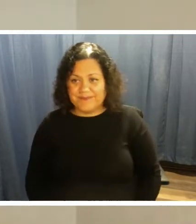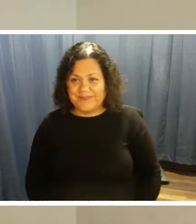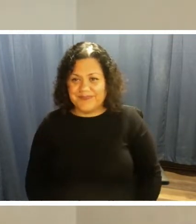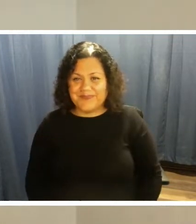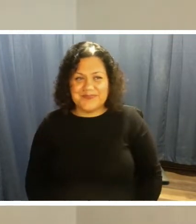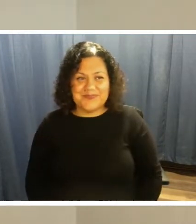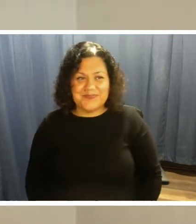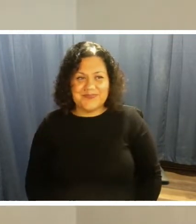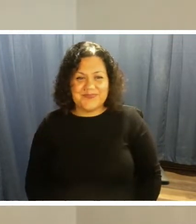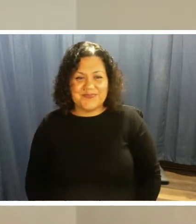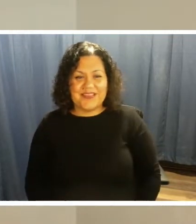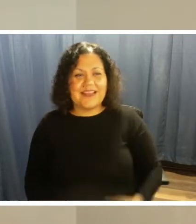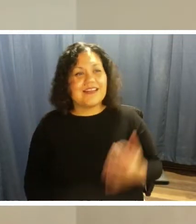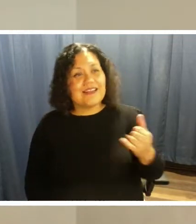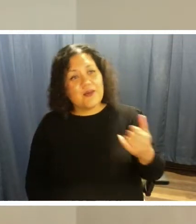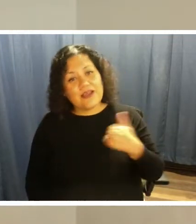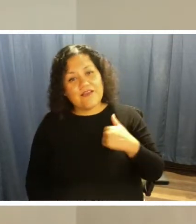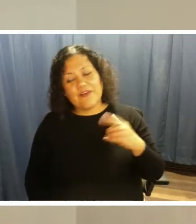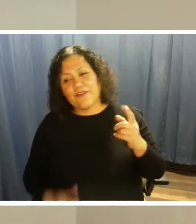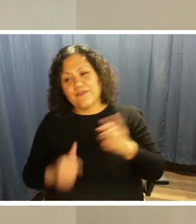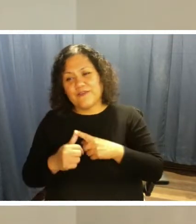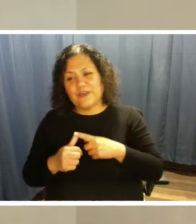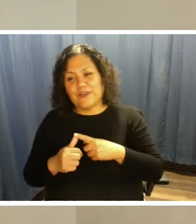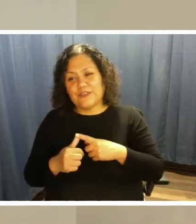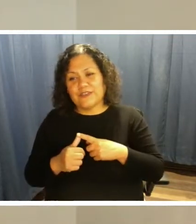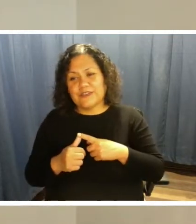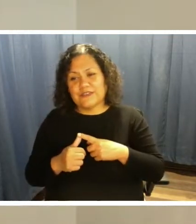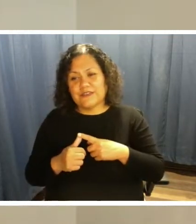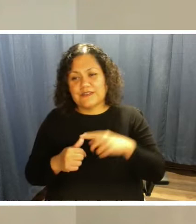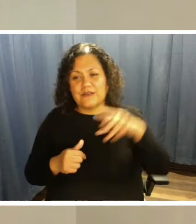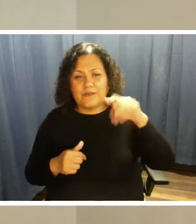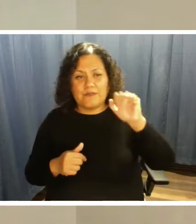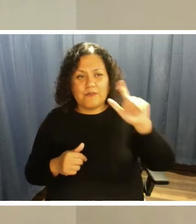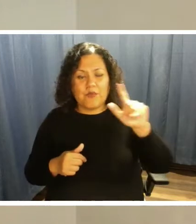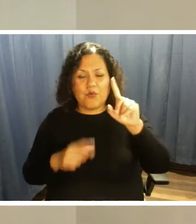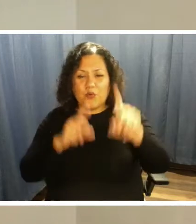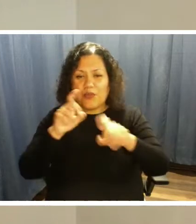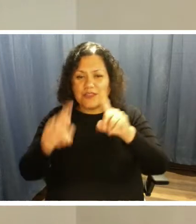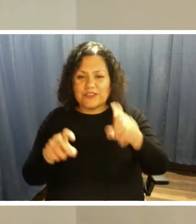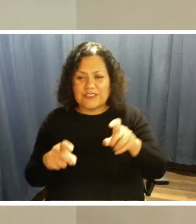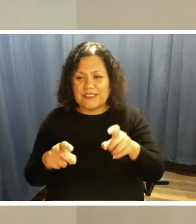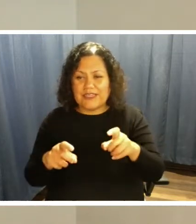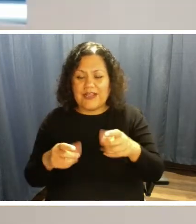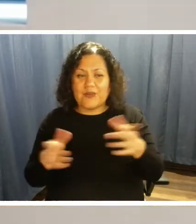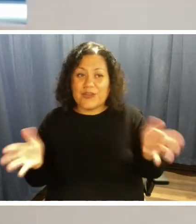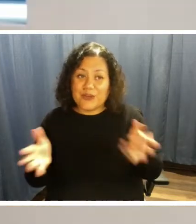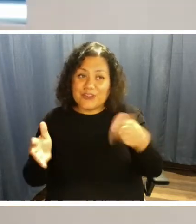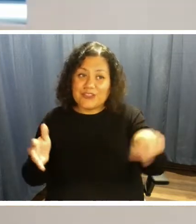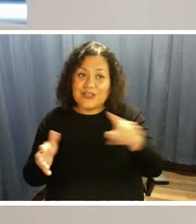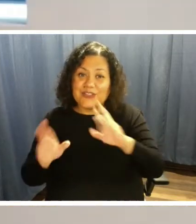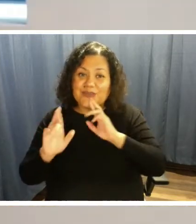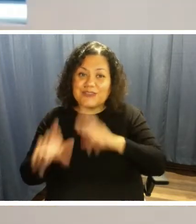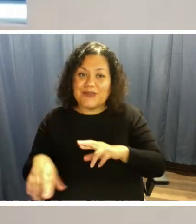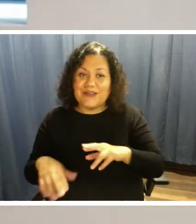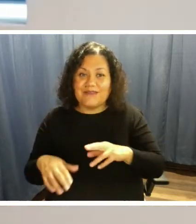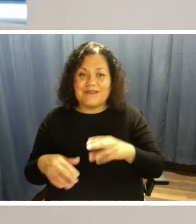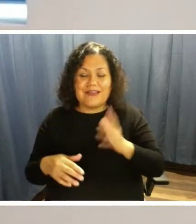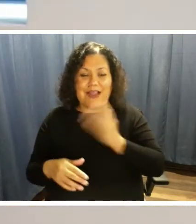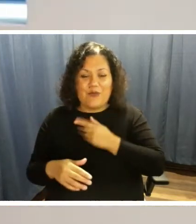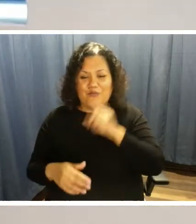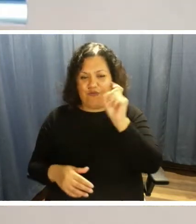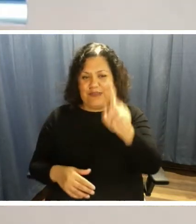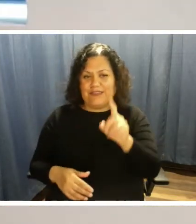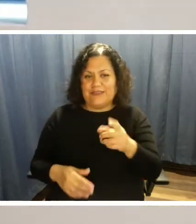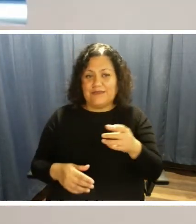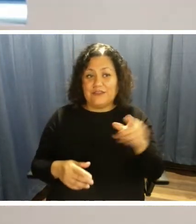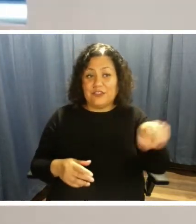We've got now our first poll question that we would like to ask you and we encourage you to respond to us. The question is this. Do you make your